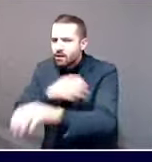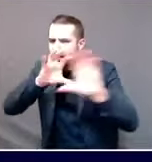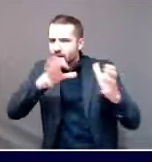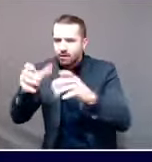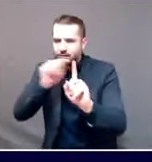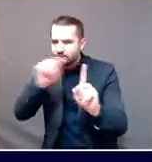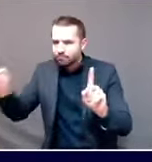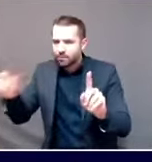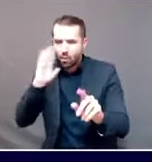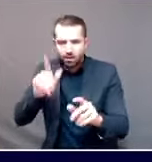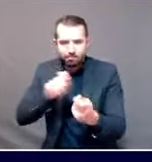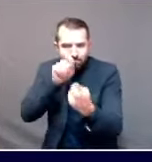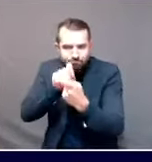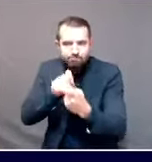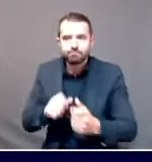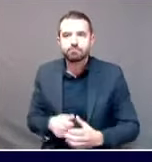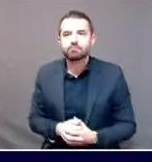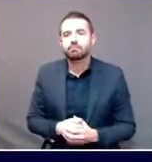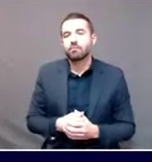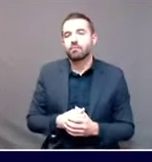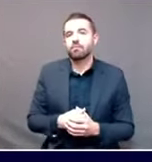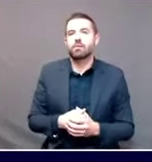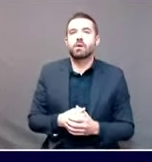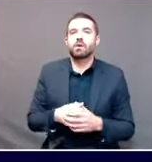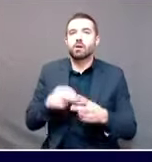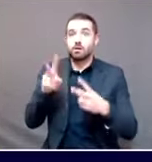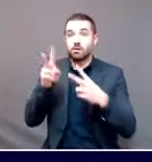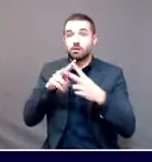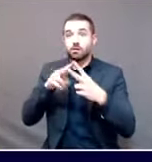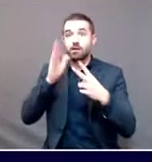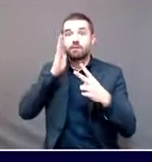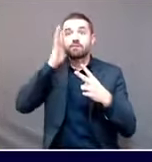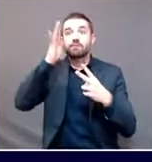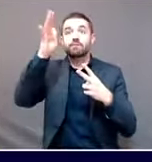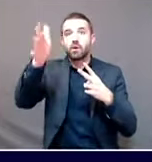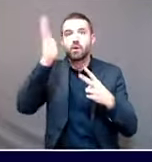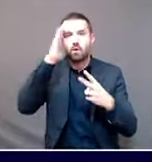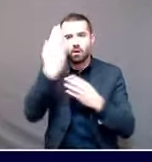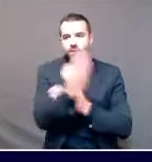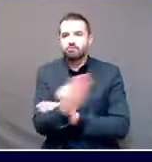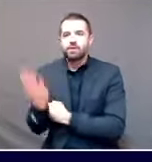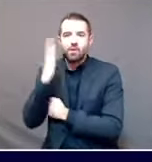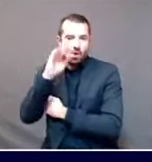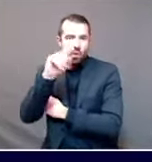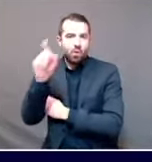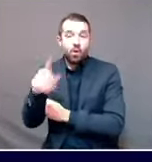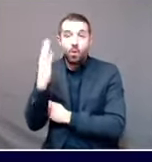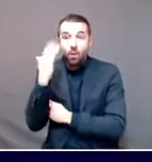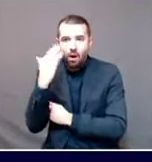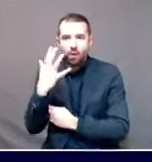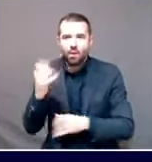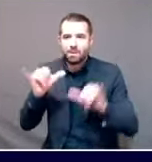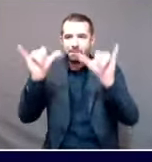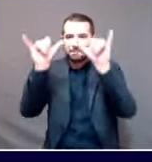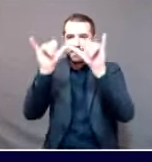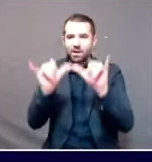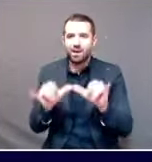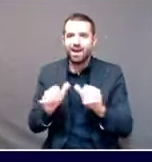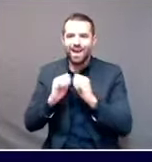those questions, both of those guiding principles will guide how we continue to vaccinate people across the state of Maine.